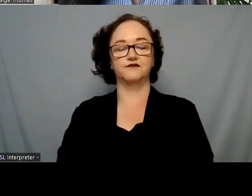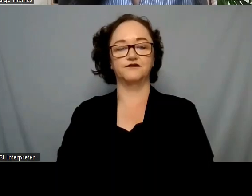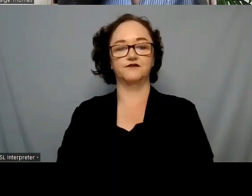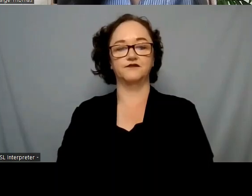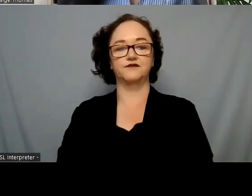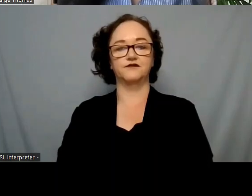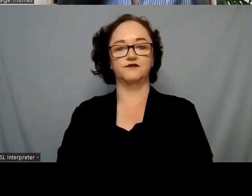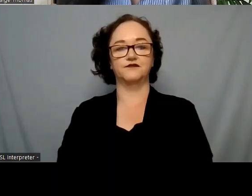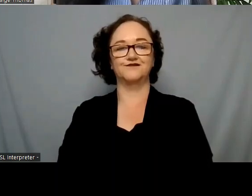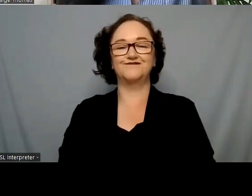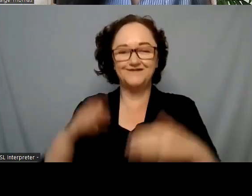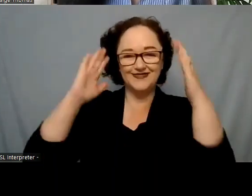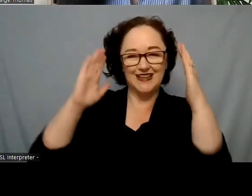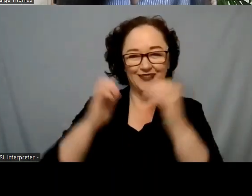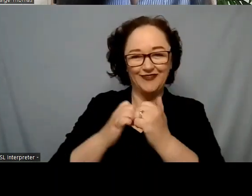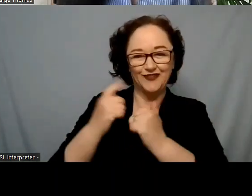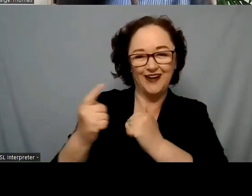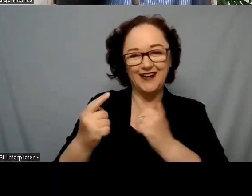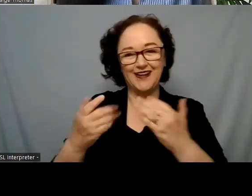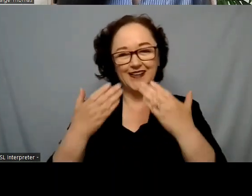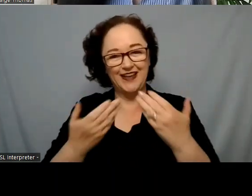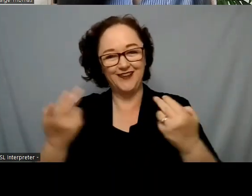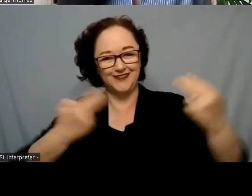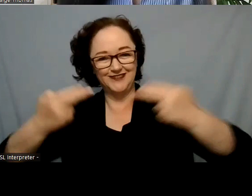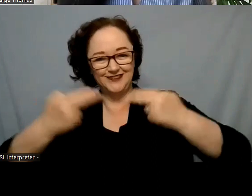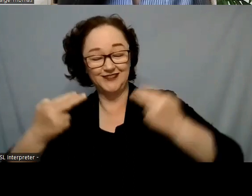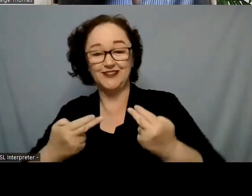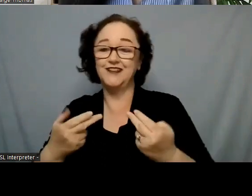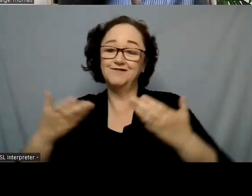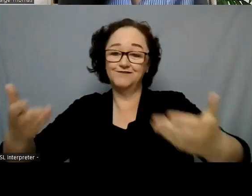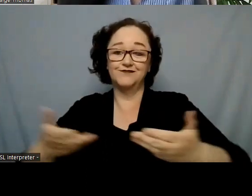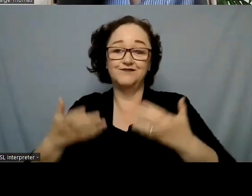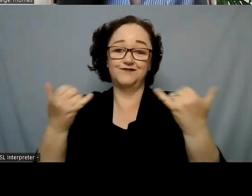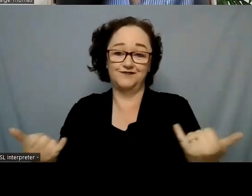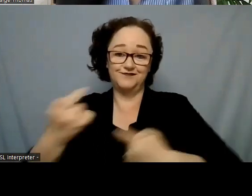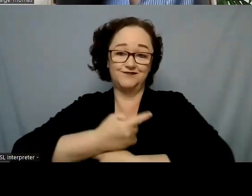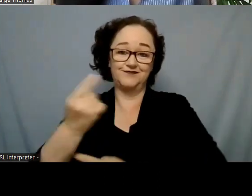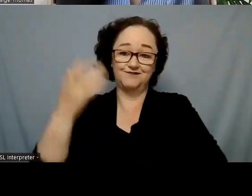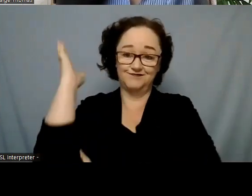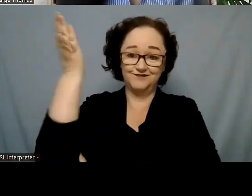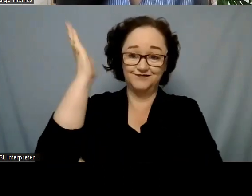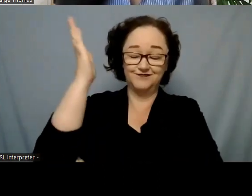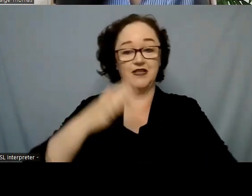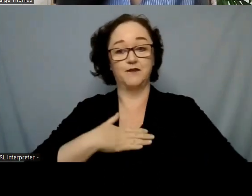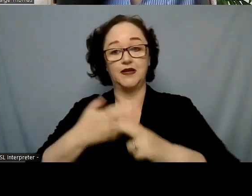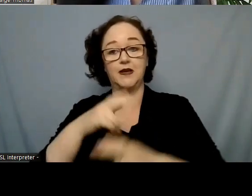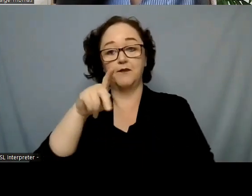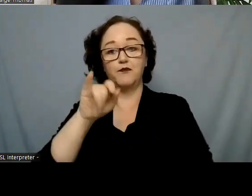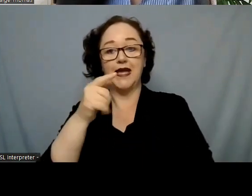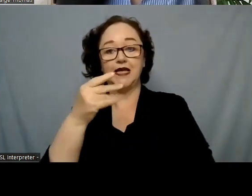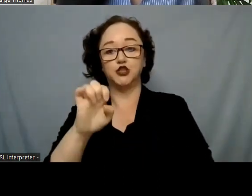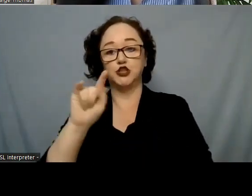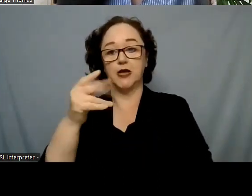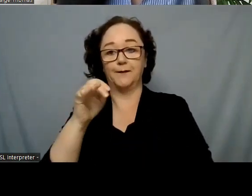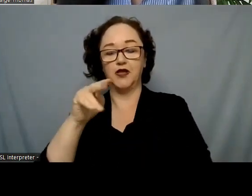Hello, everyone, and thank you for joining us. Welcome to today's presentation. My name is Paige Thomas. I am a Senior